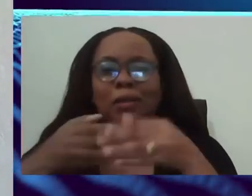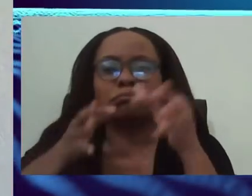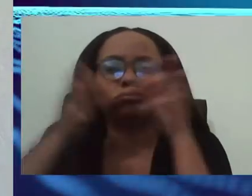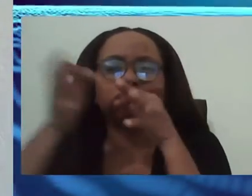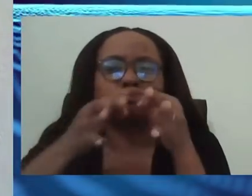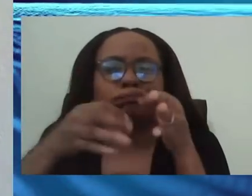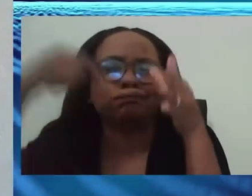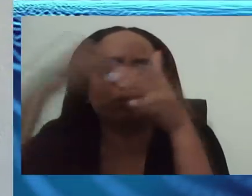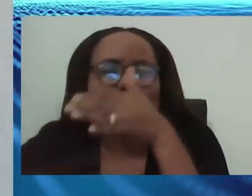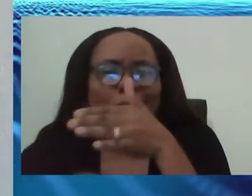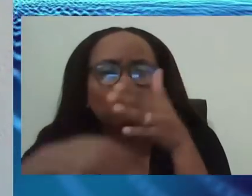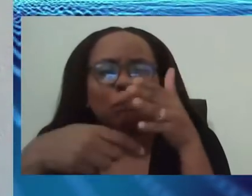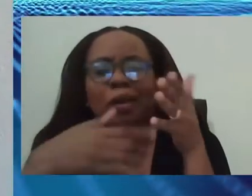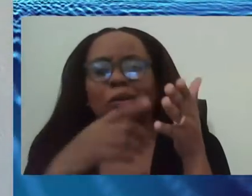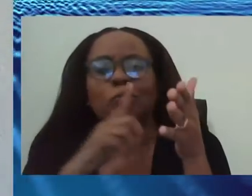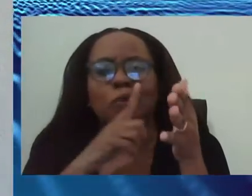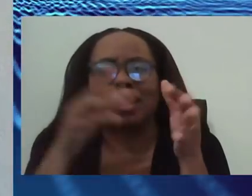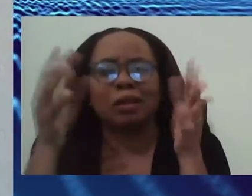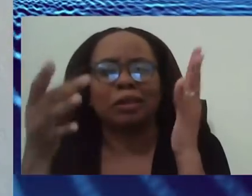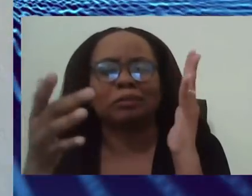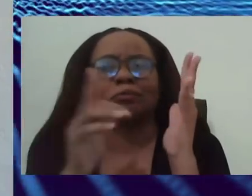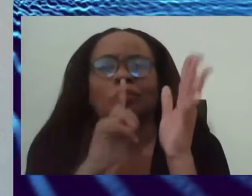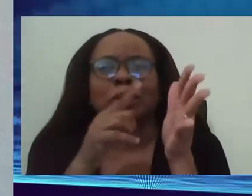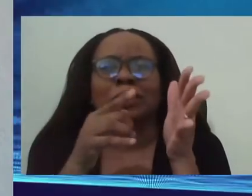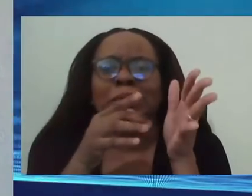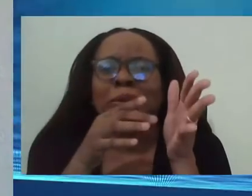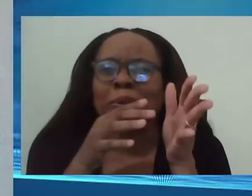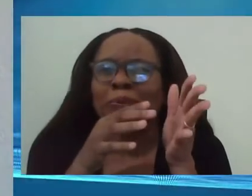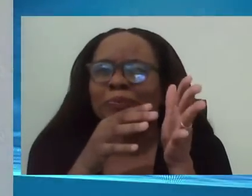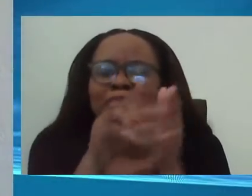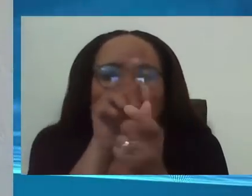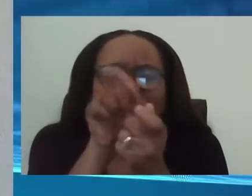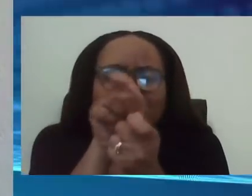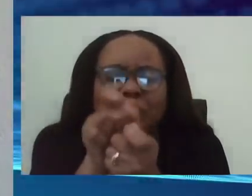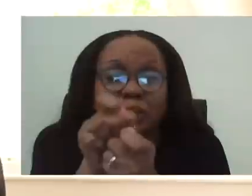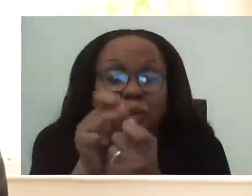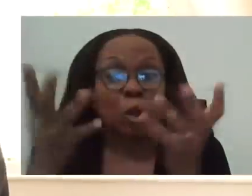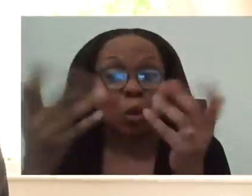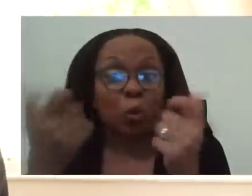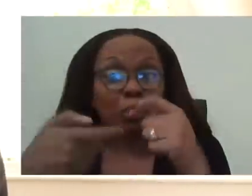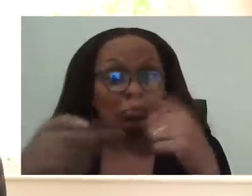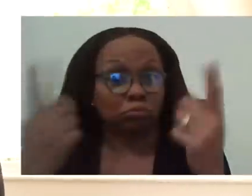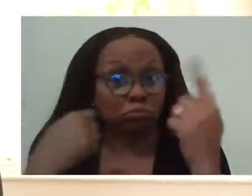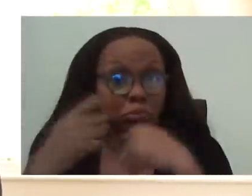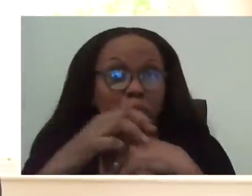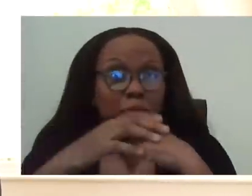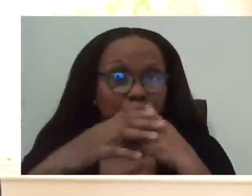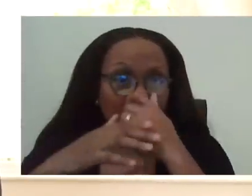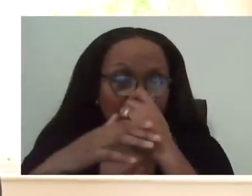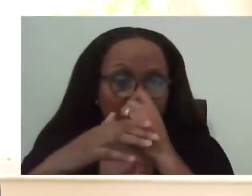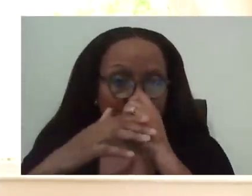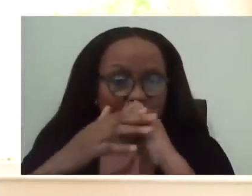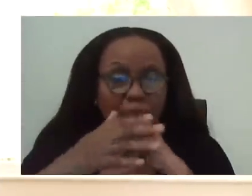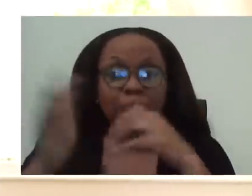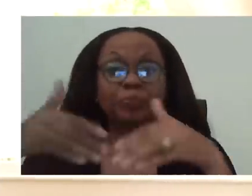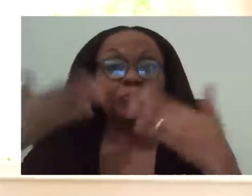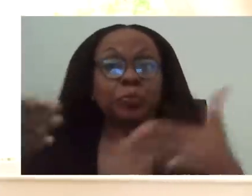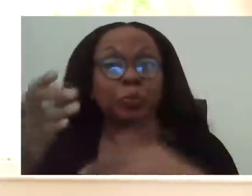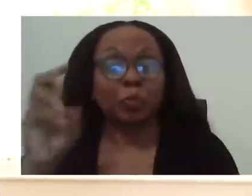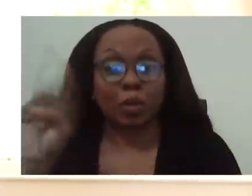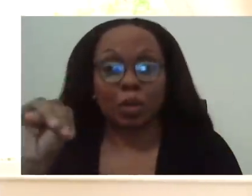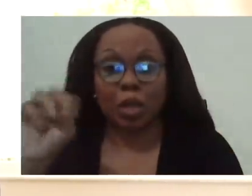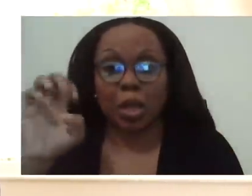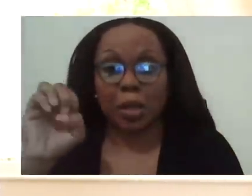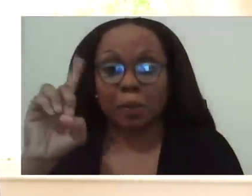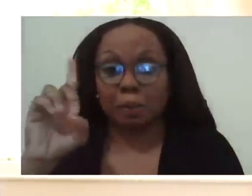there's any need for questions or clarification, I'm going to stop here for that. Well, I'll take some questions from the media, first of all, before we go on to the